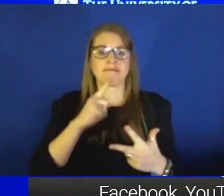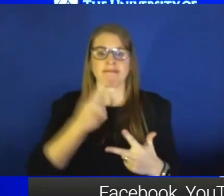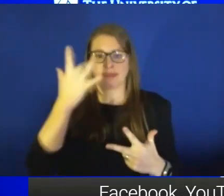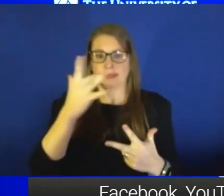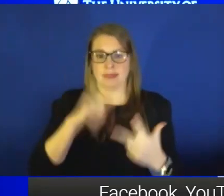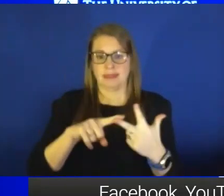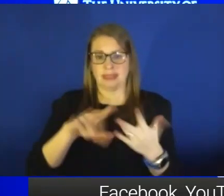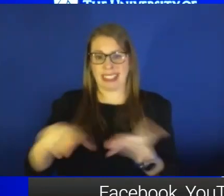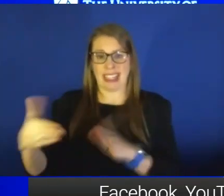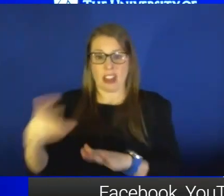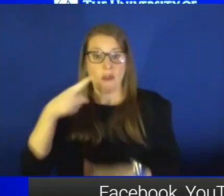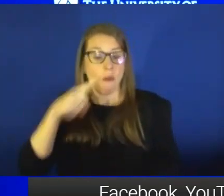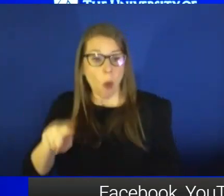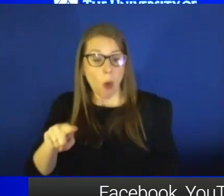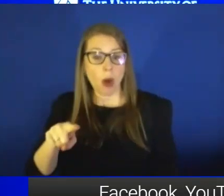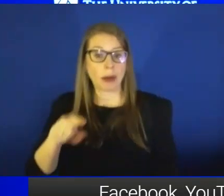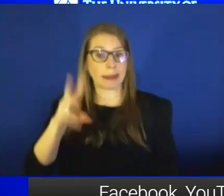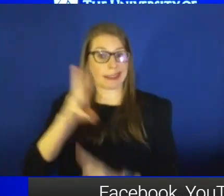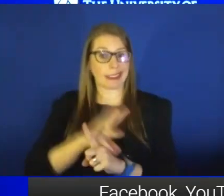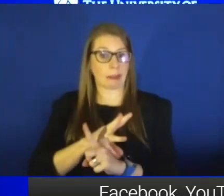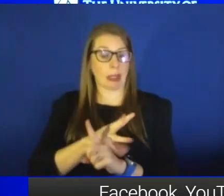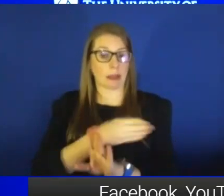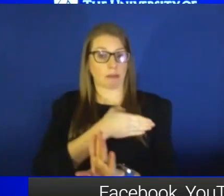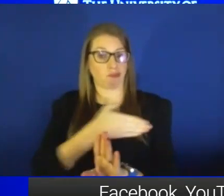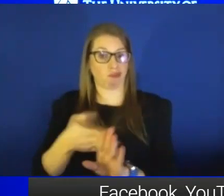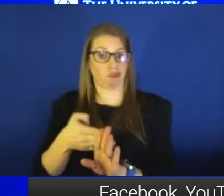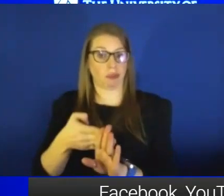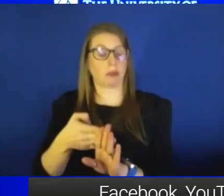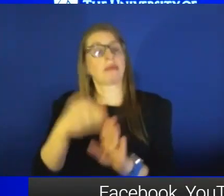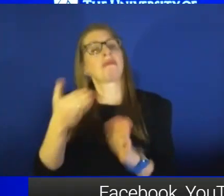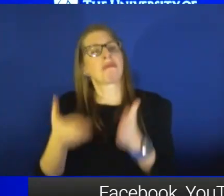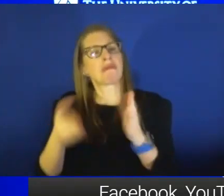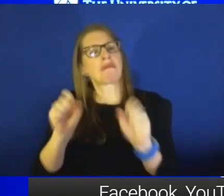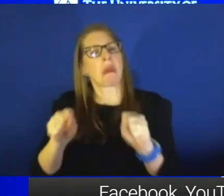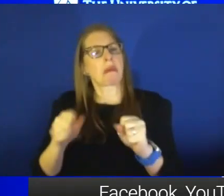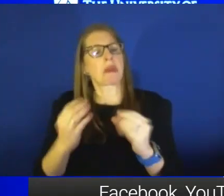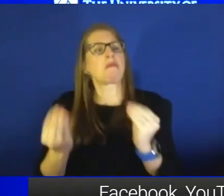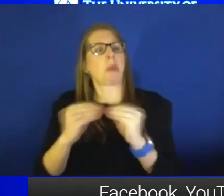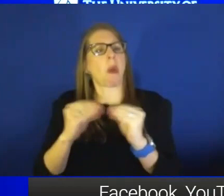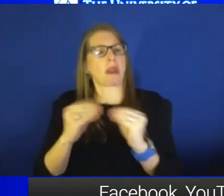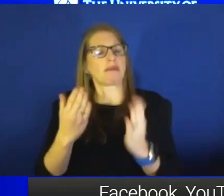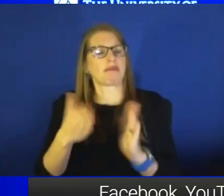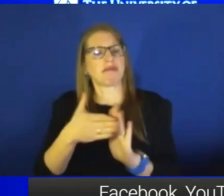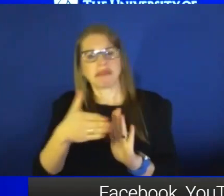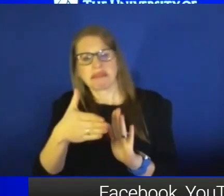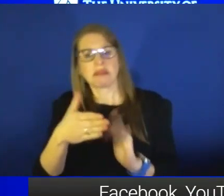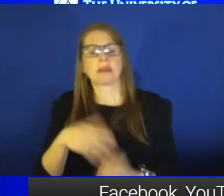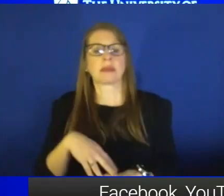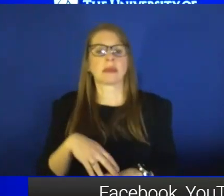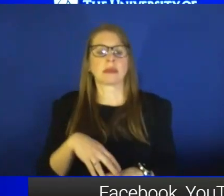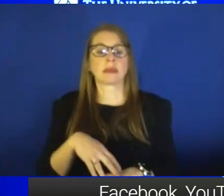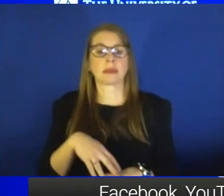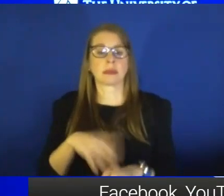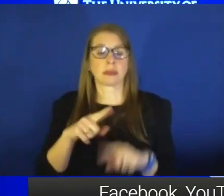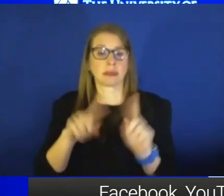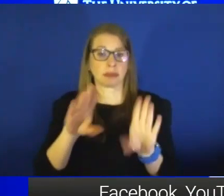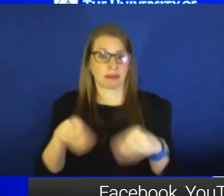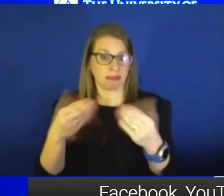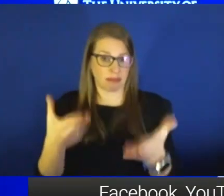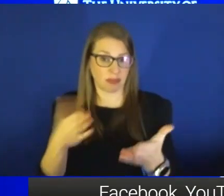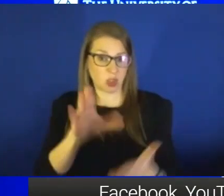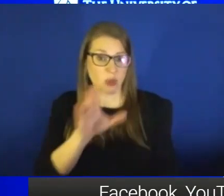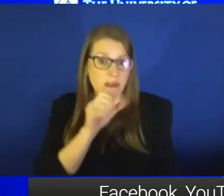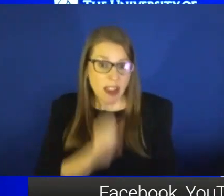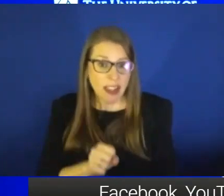at least for six months and probably more, you know, again, given your age and your comorbidities that you